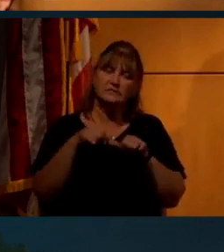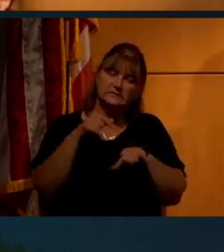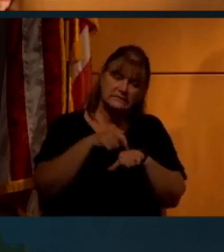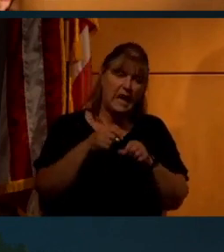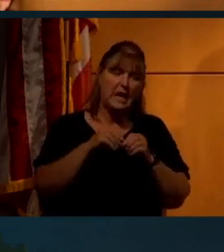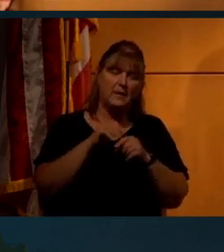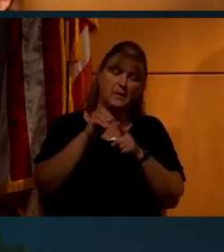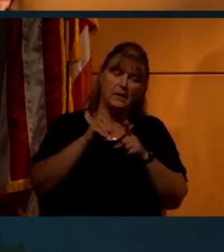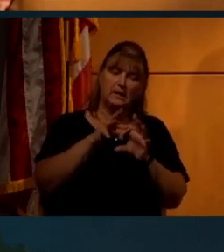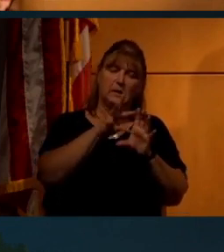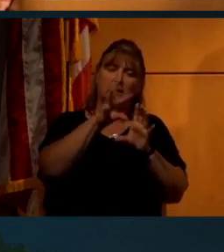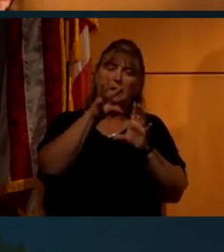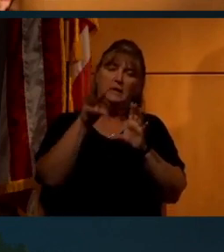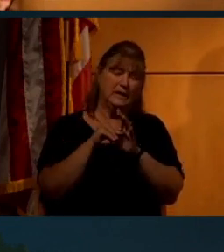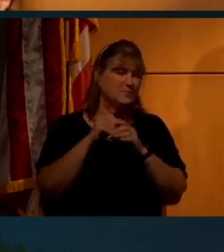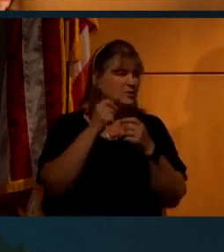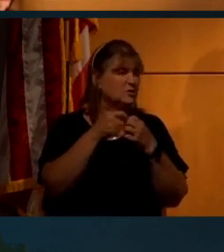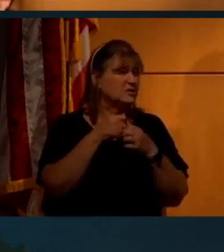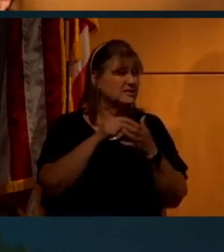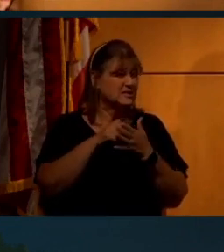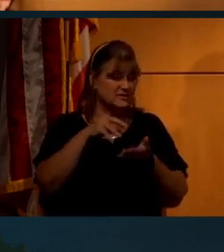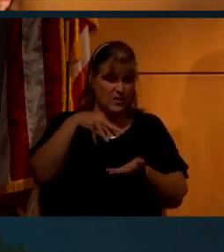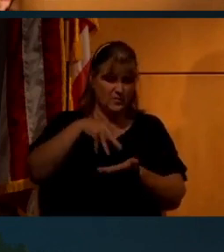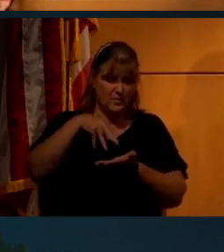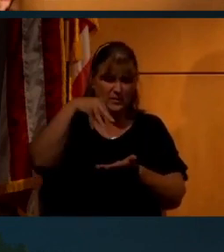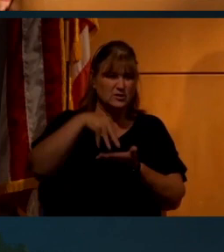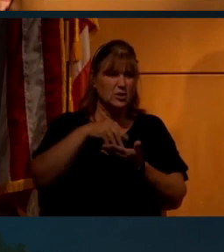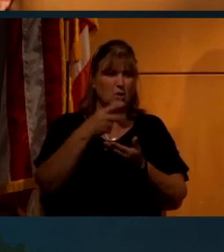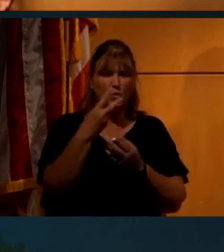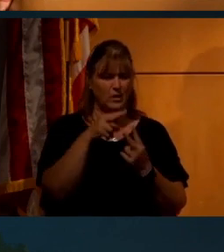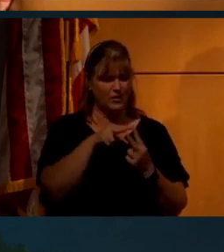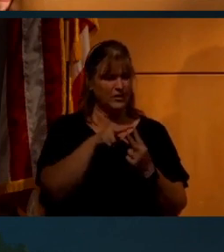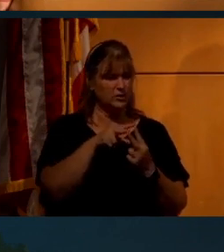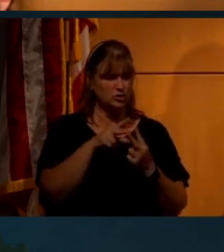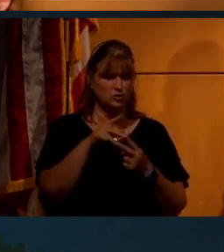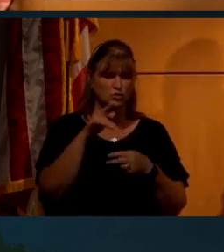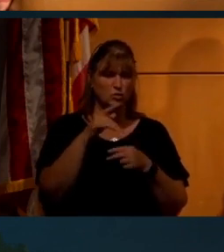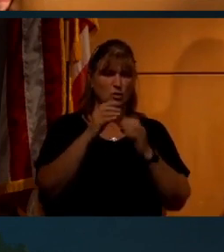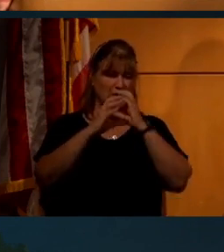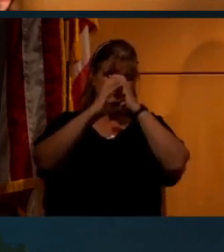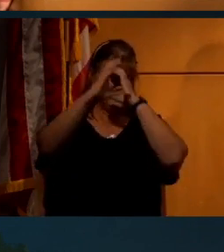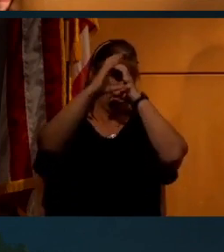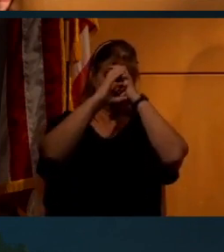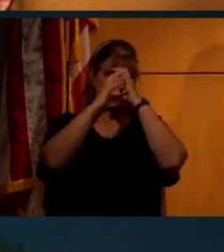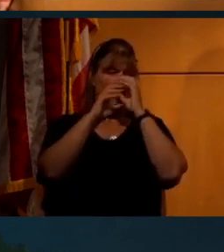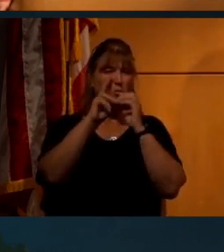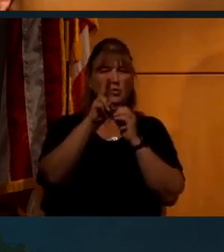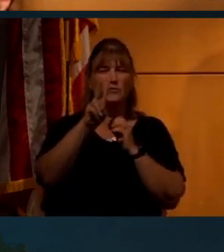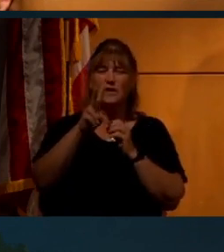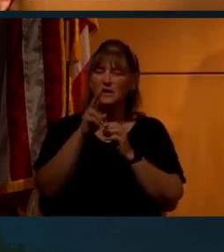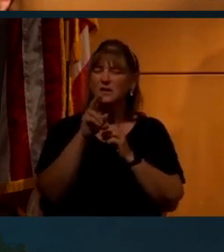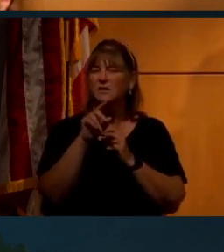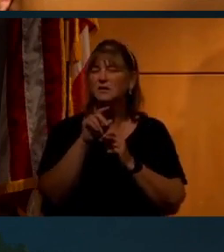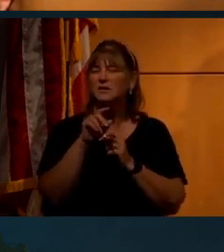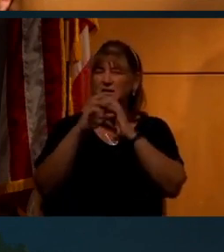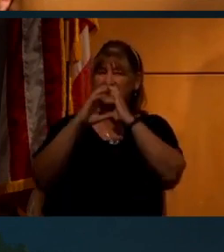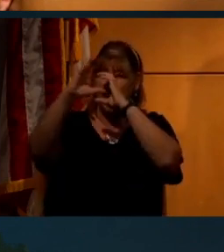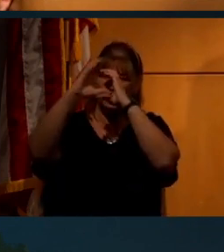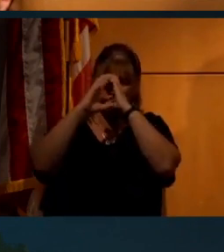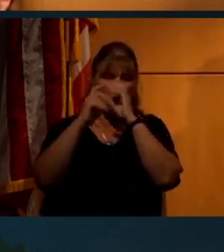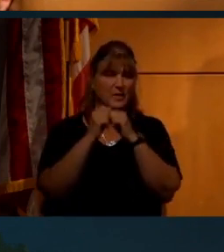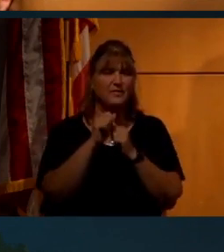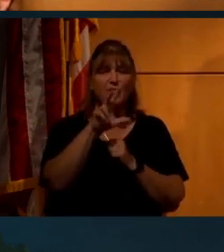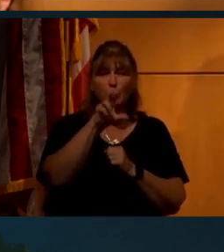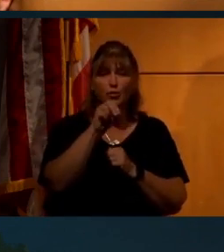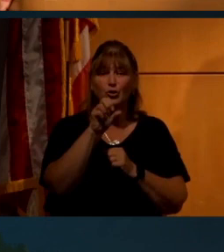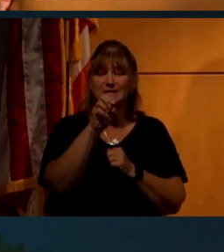exposure. This was from the space shuttle. This is one of the two astro missions. That telescope is an ultraviolet telescope. And this is a